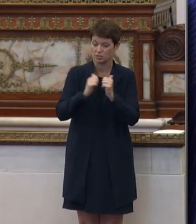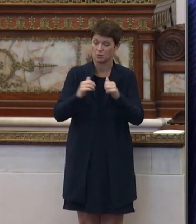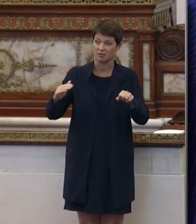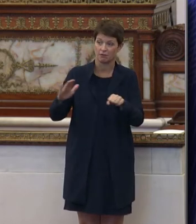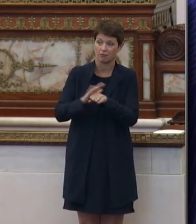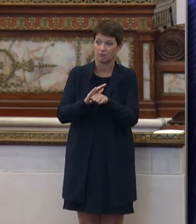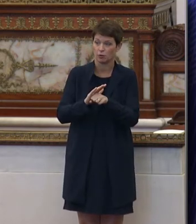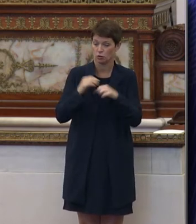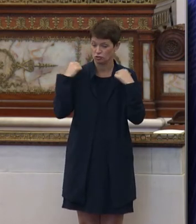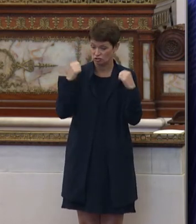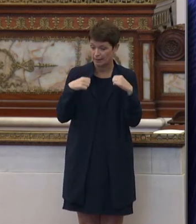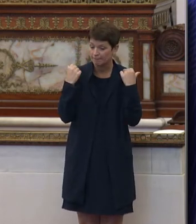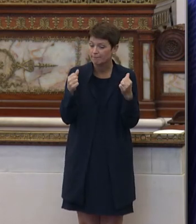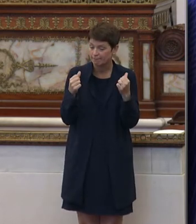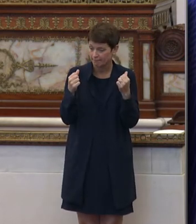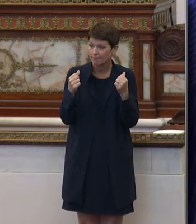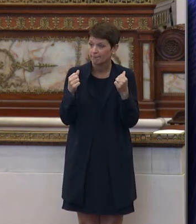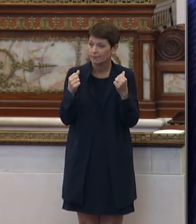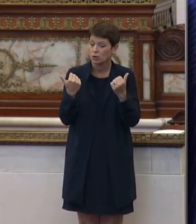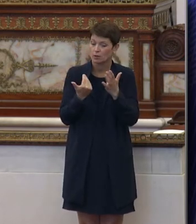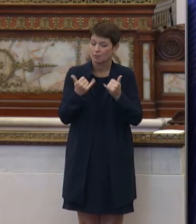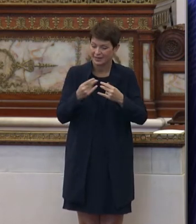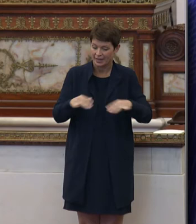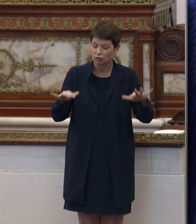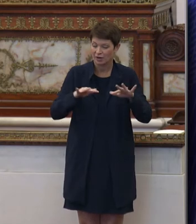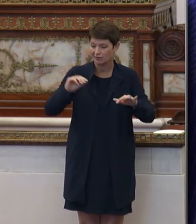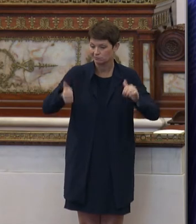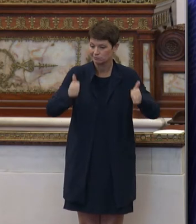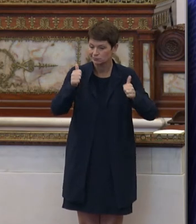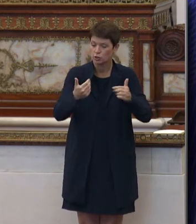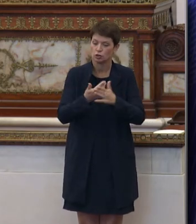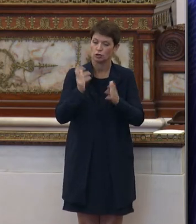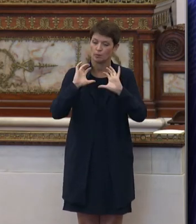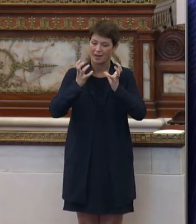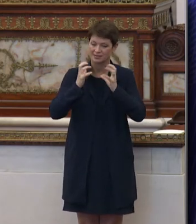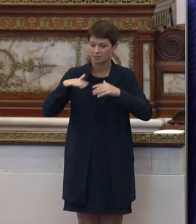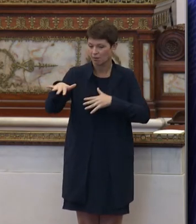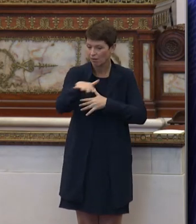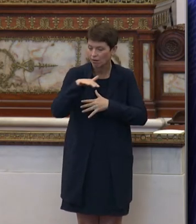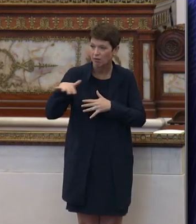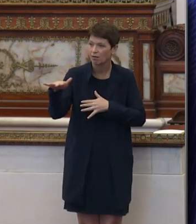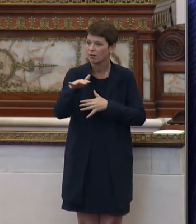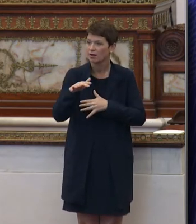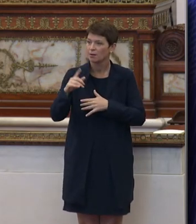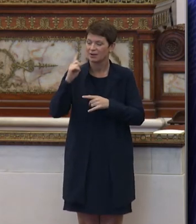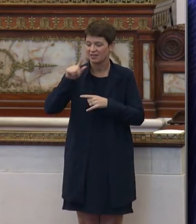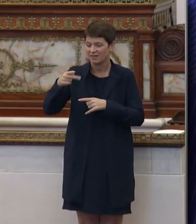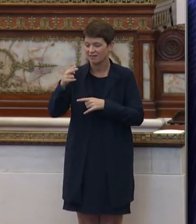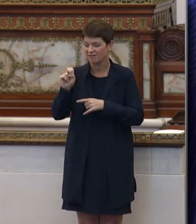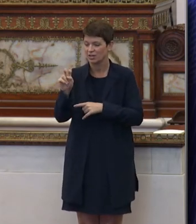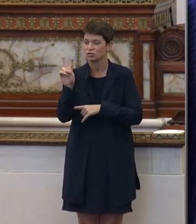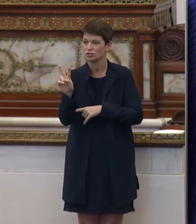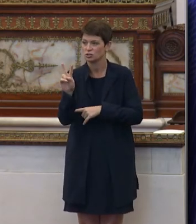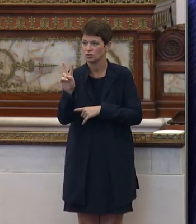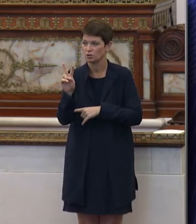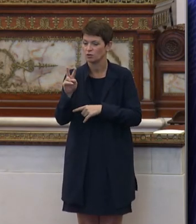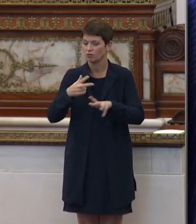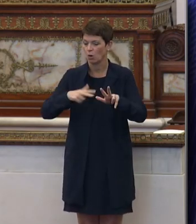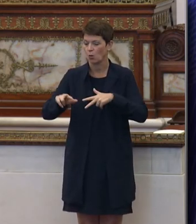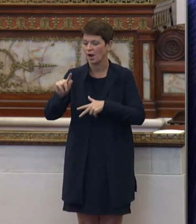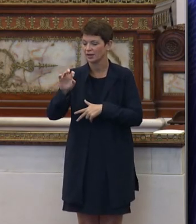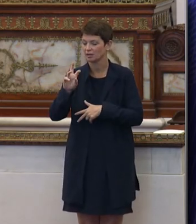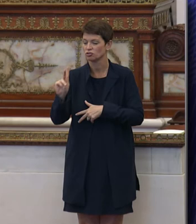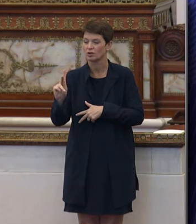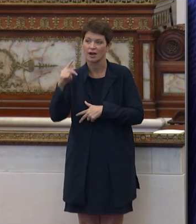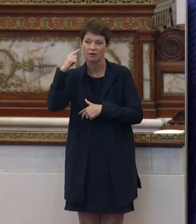size gym, new playground elements, new basketball court, and I think the goal is a phase two for a walking track